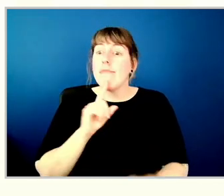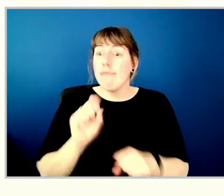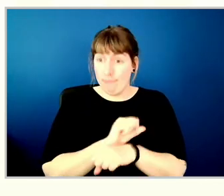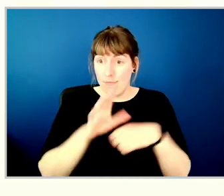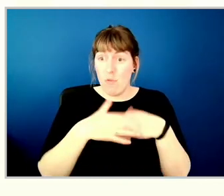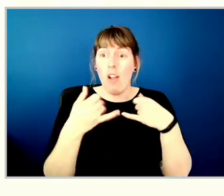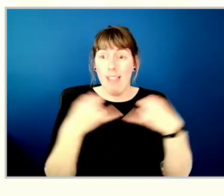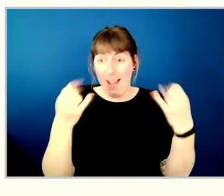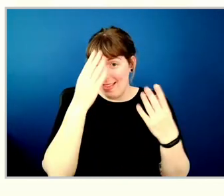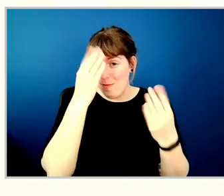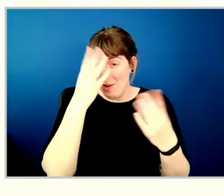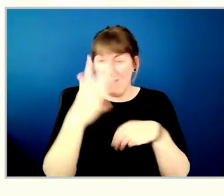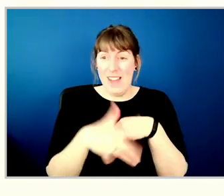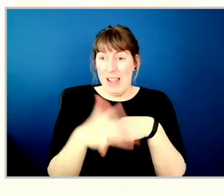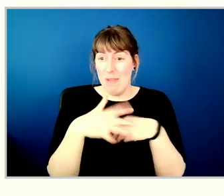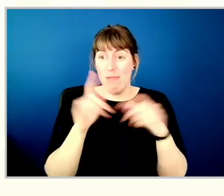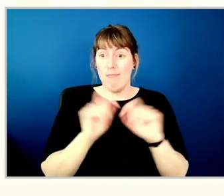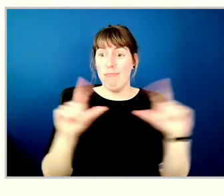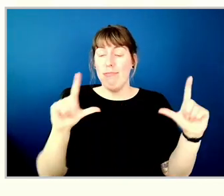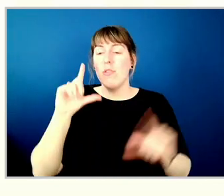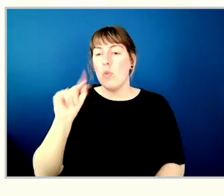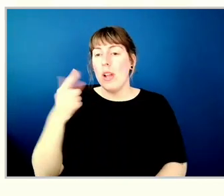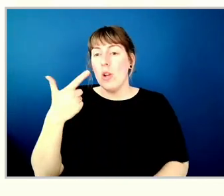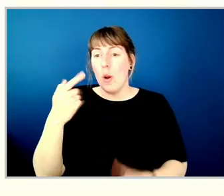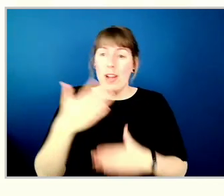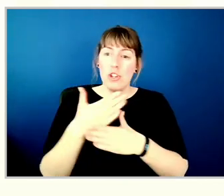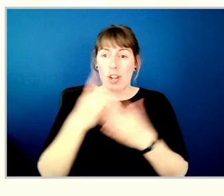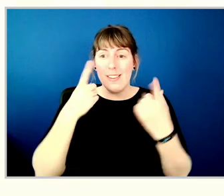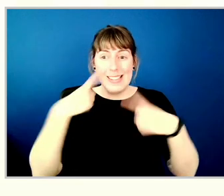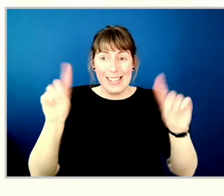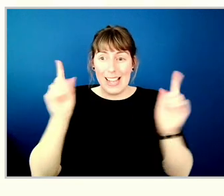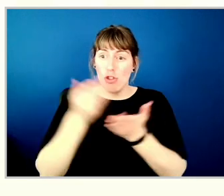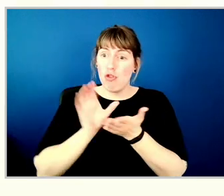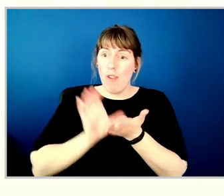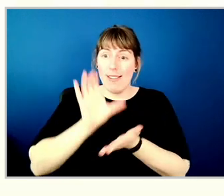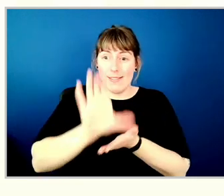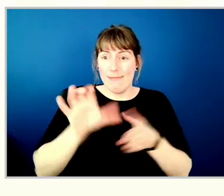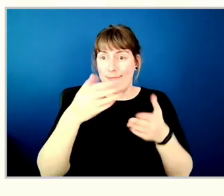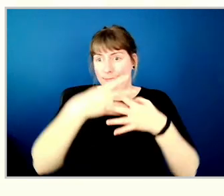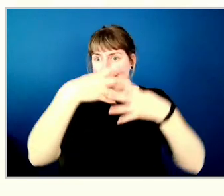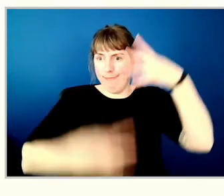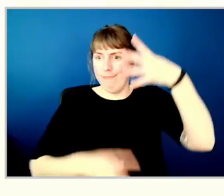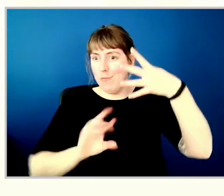and it's available now. You can see the 2021 shared success grant list there.